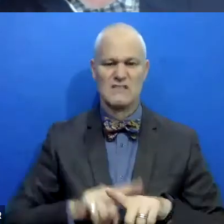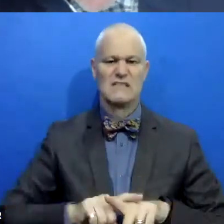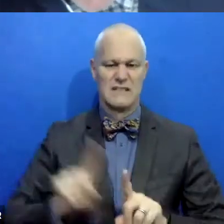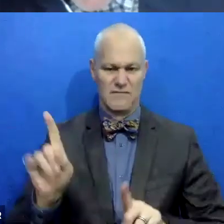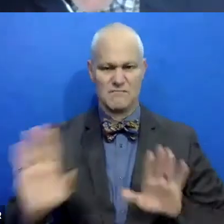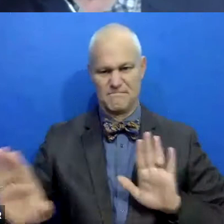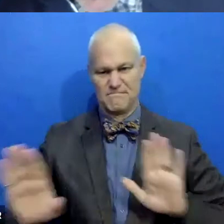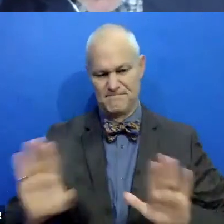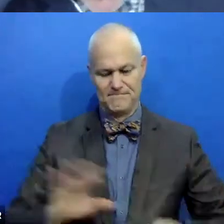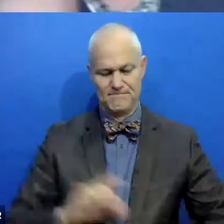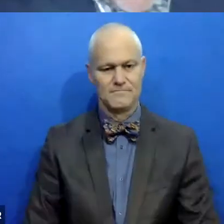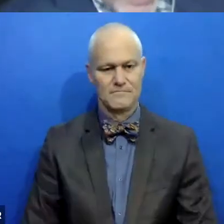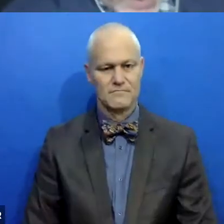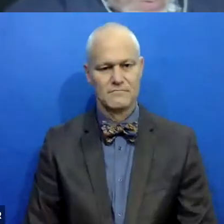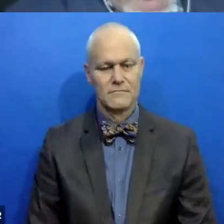Um,